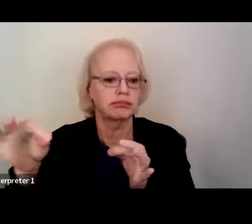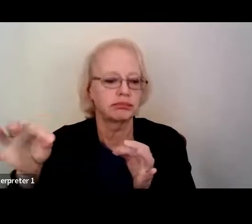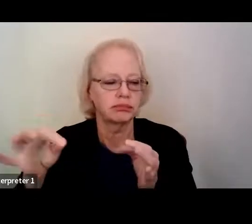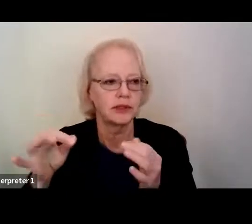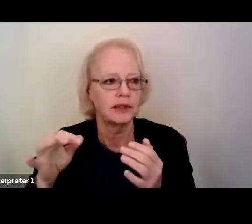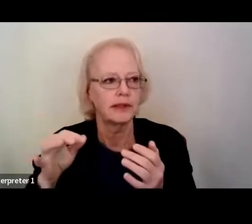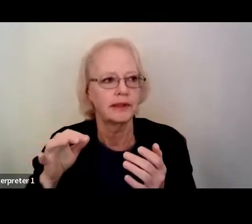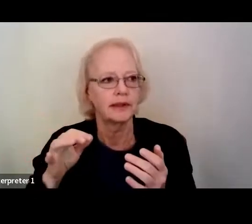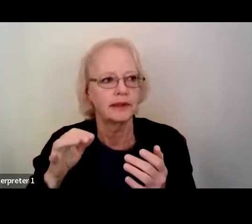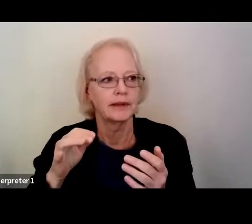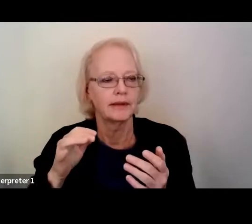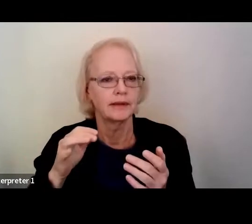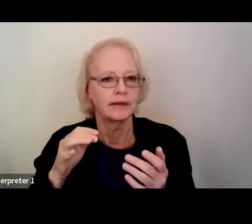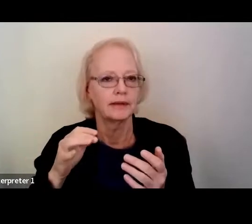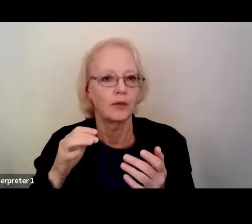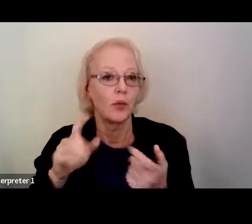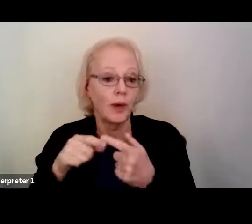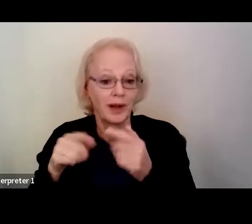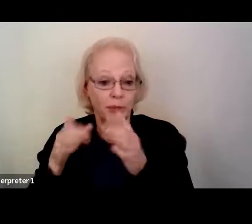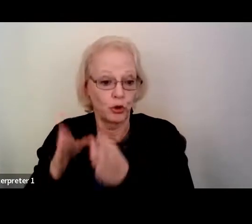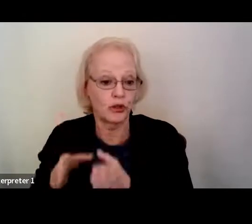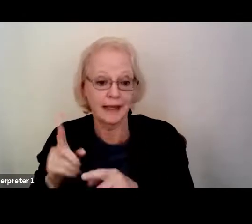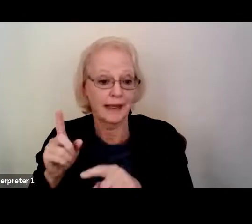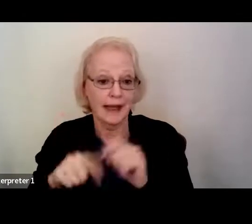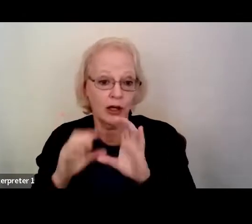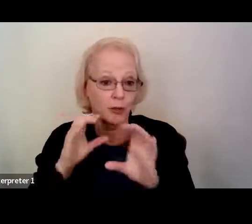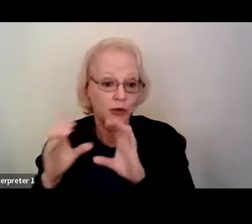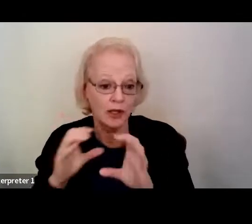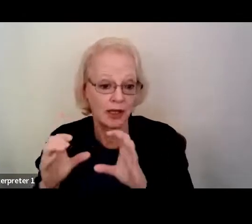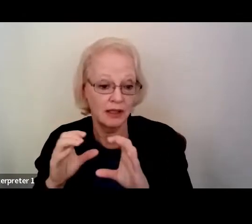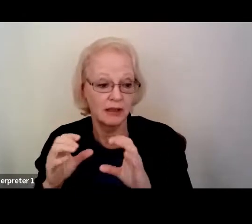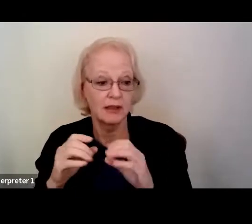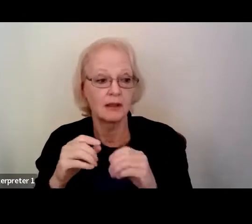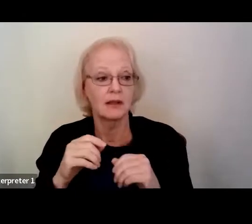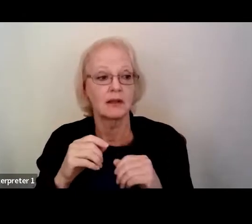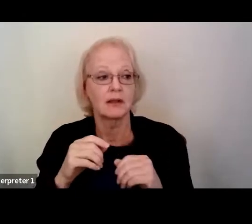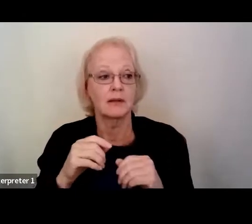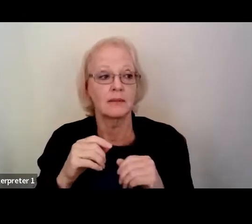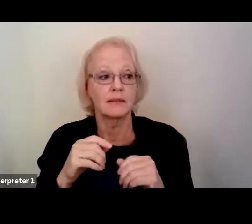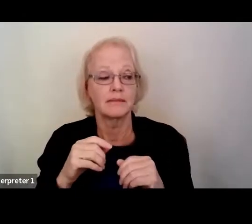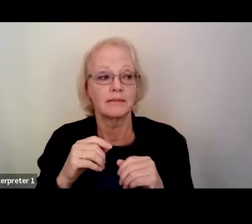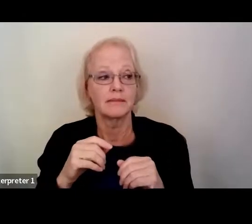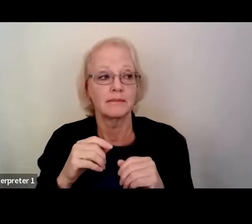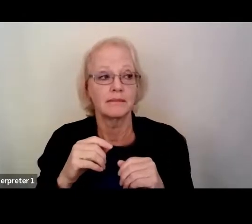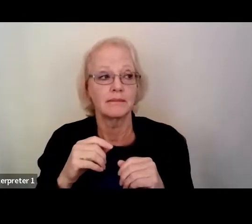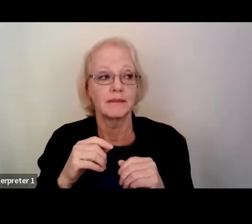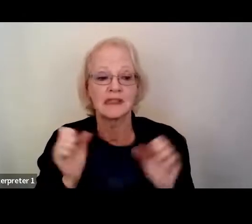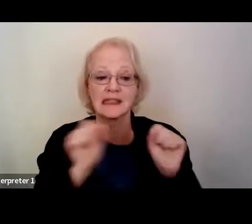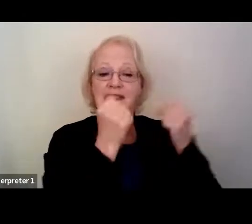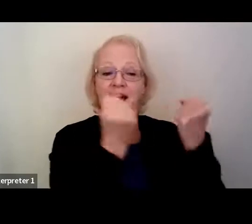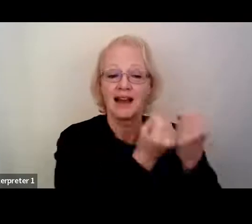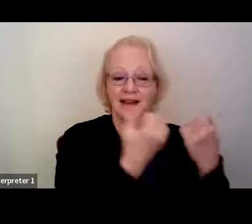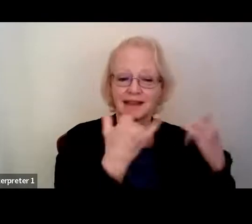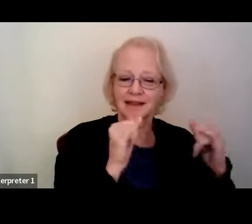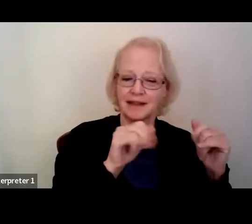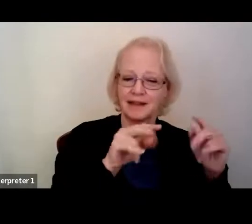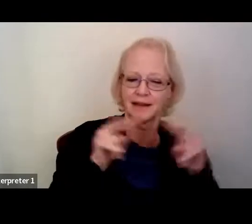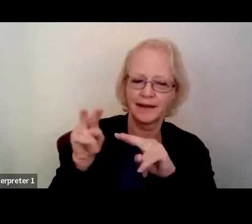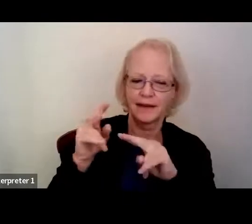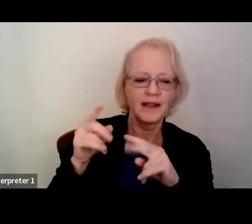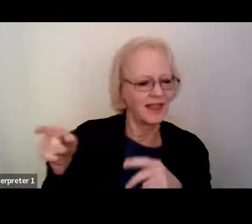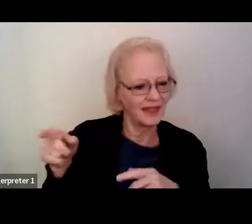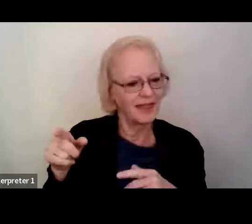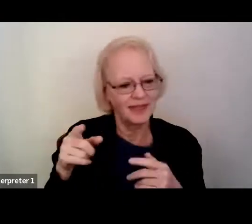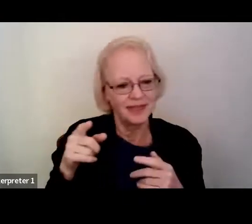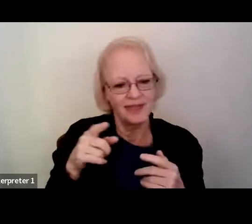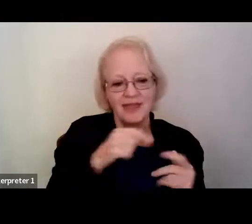It may not be clear to society at large, maybe that these people still, they understand what they want